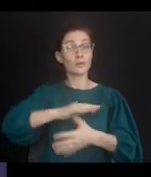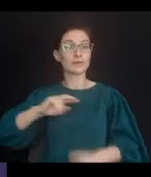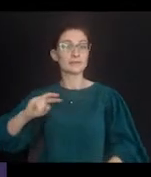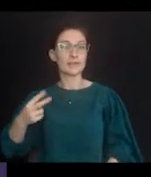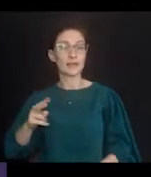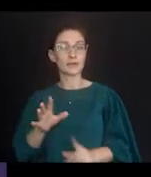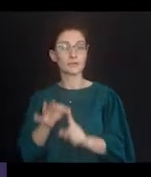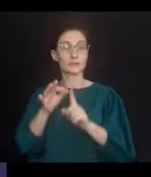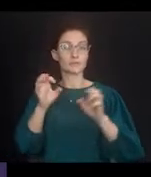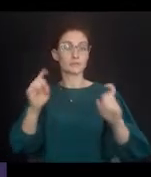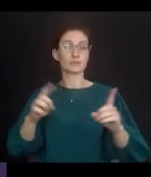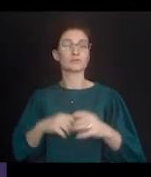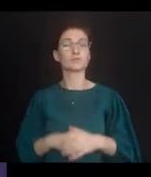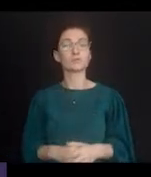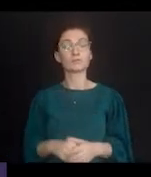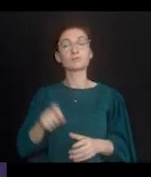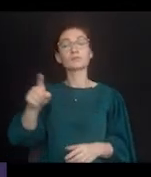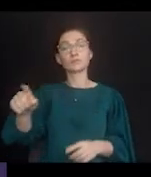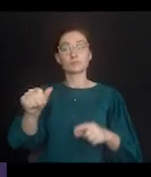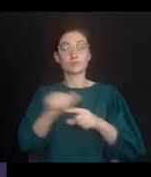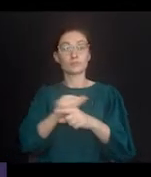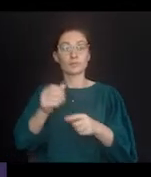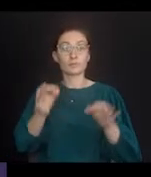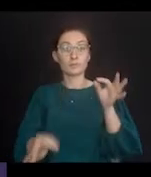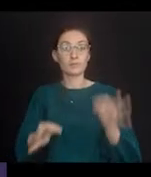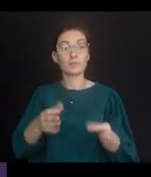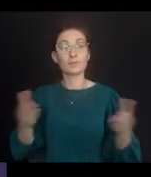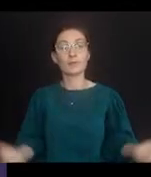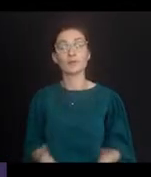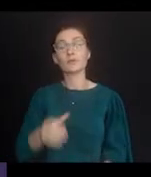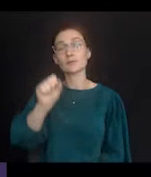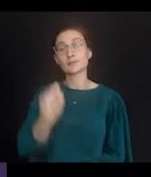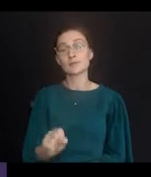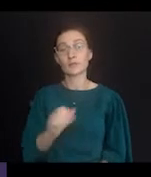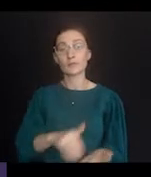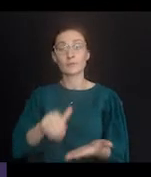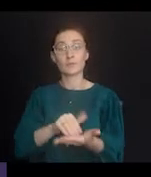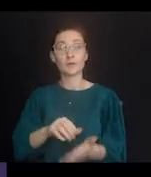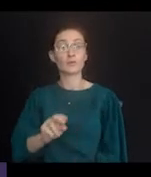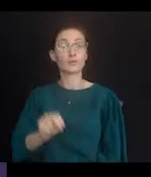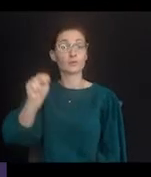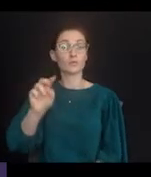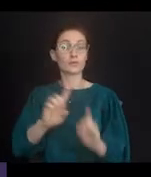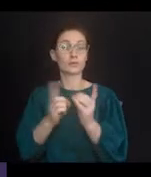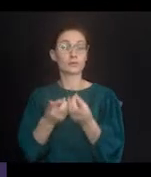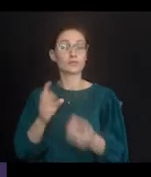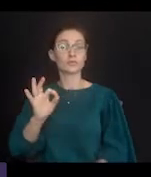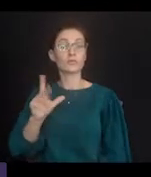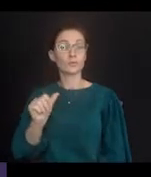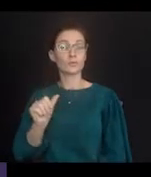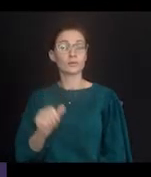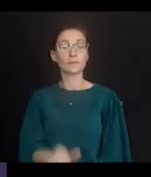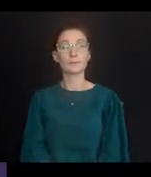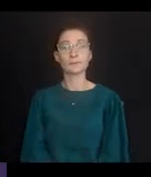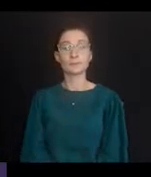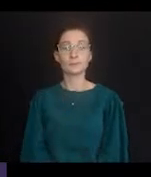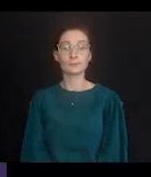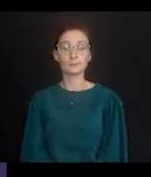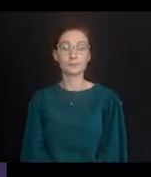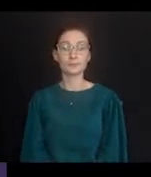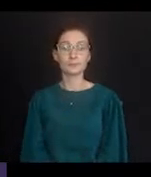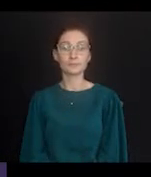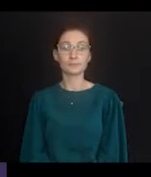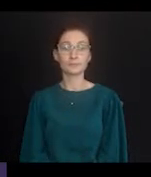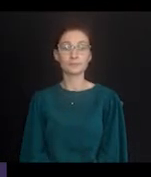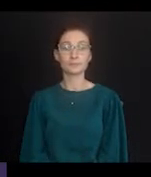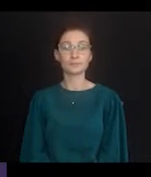primarily on primary and secondary special education. Ms. Castane-Blanco is admitted to practice in the U.S. District Courts for the Southern, Middle, and